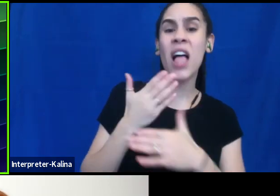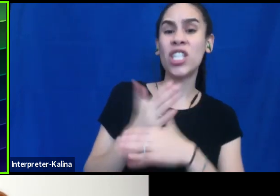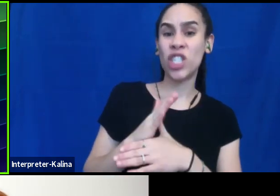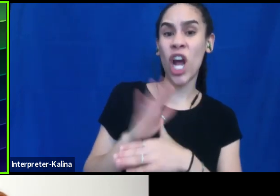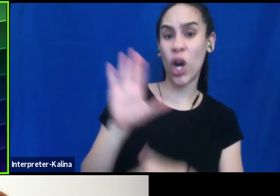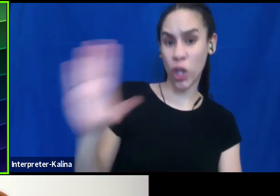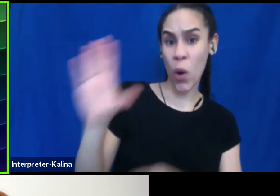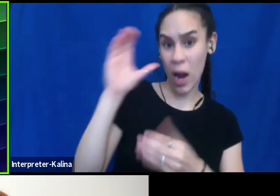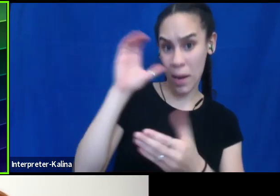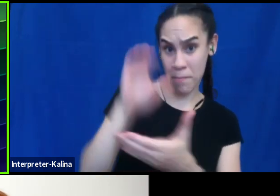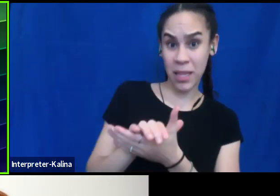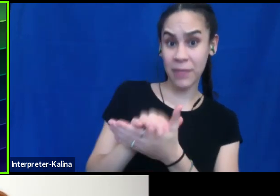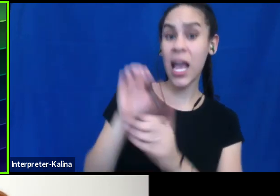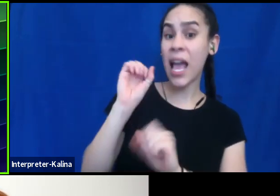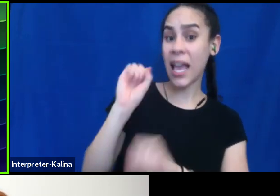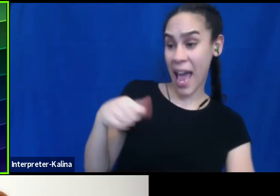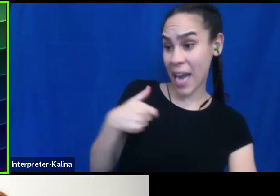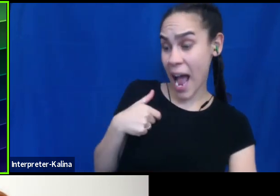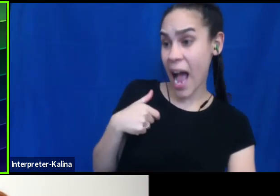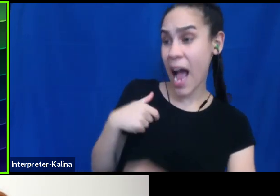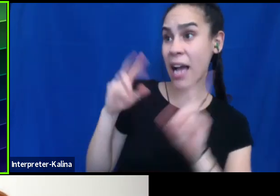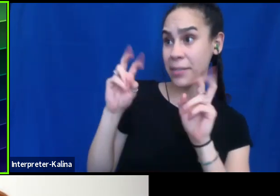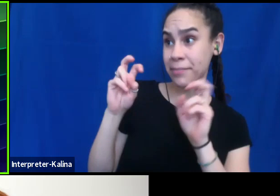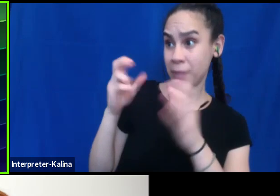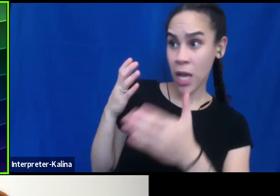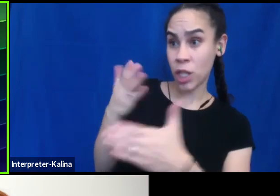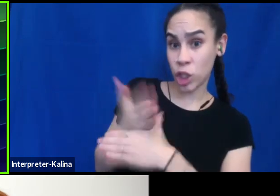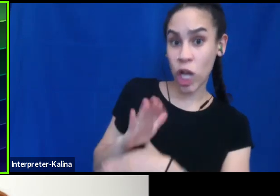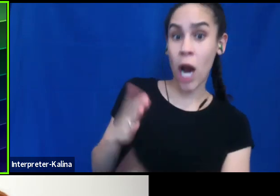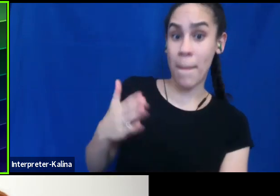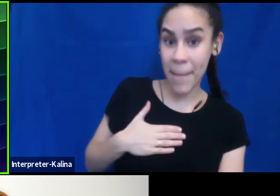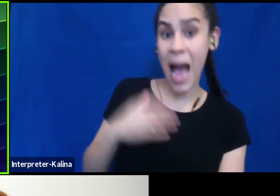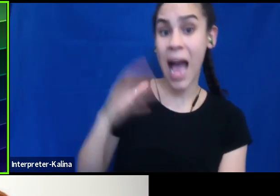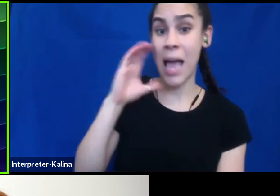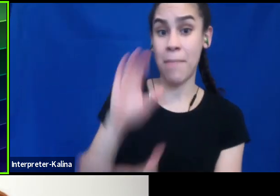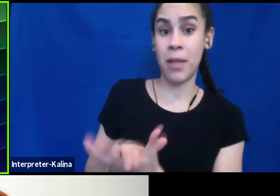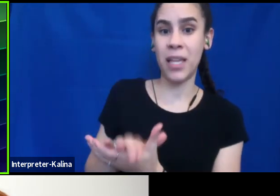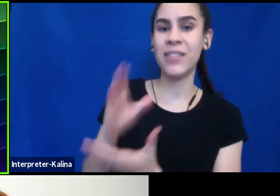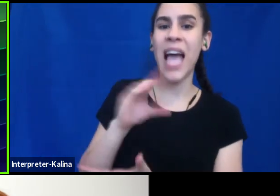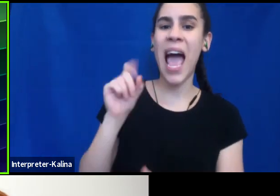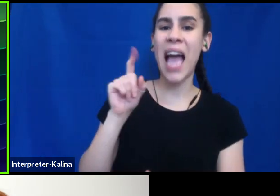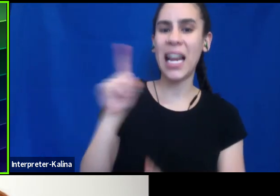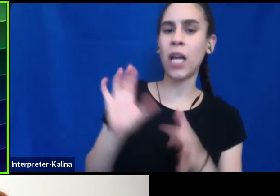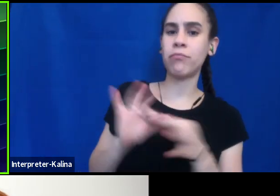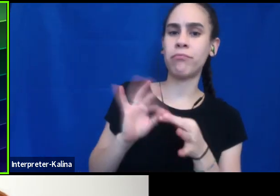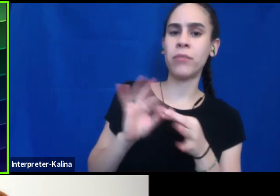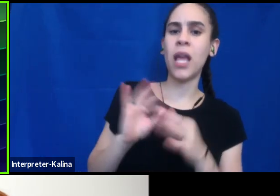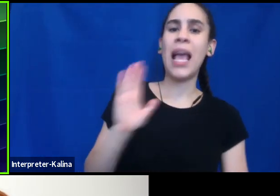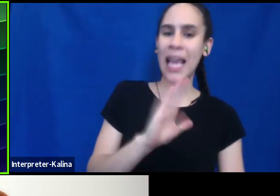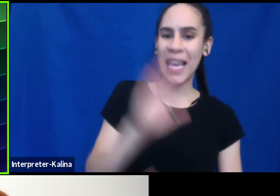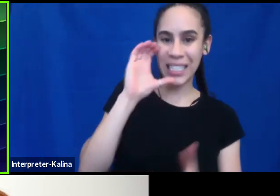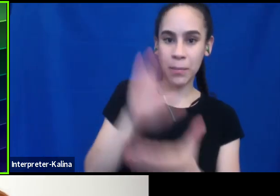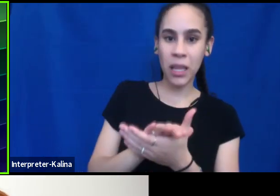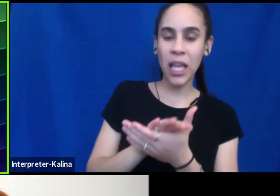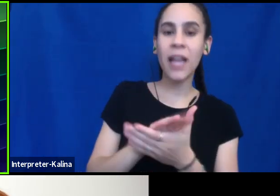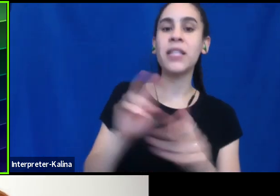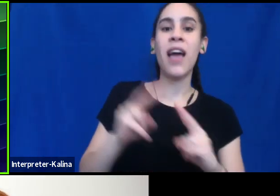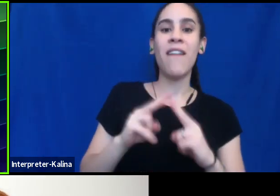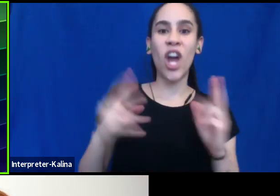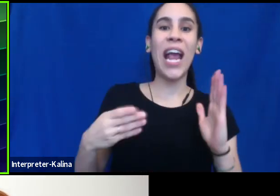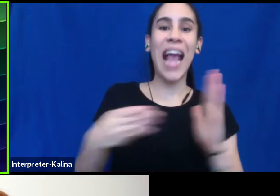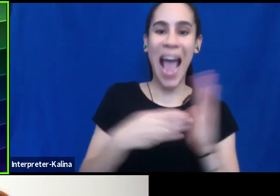space and share my beliefs. Um, and then he sort of started talking about some of his beliefs, which were very anti LGBTQ